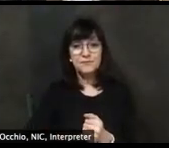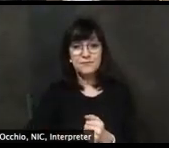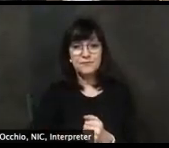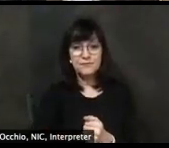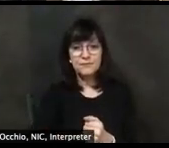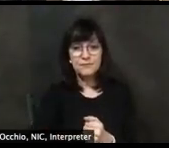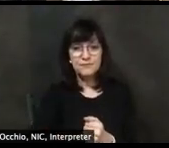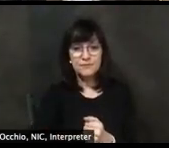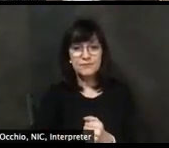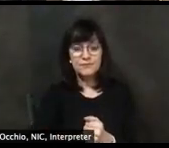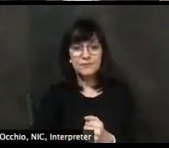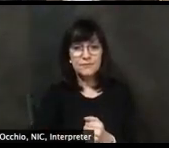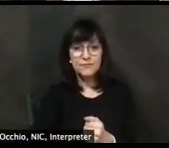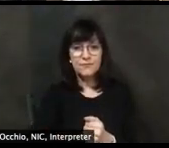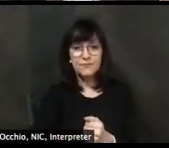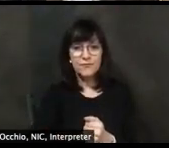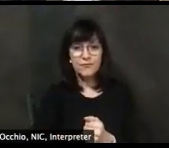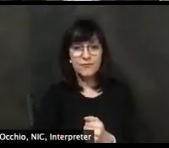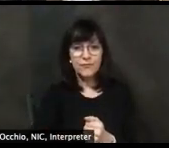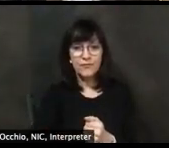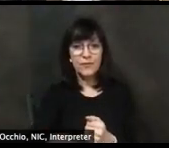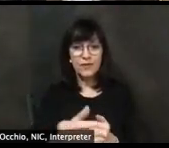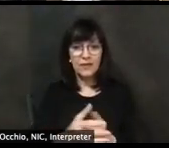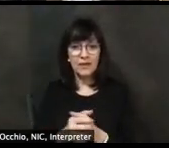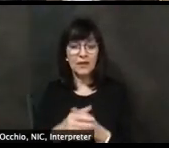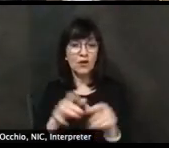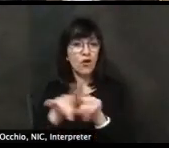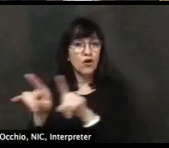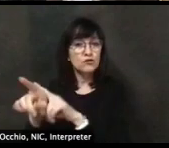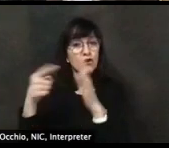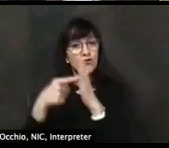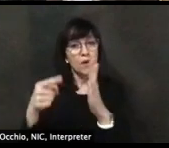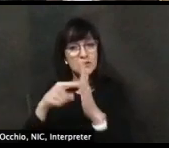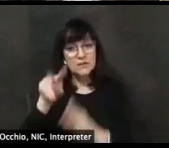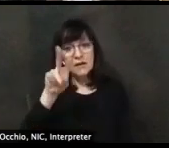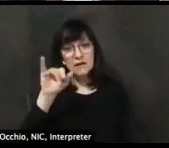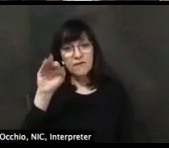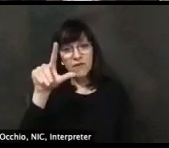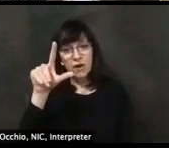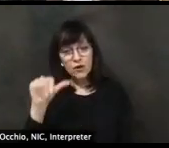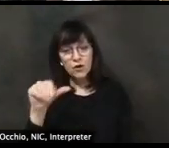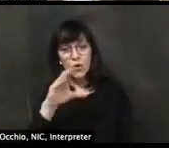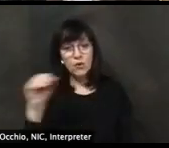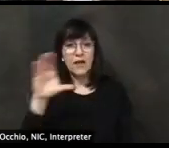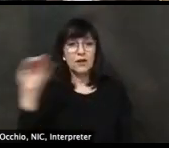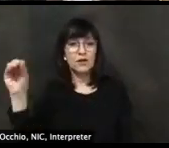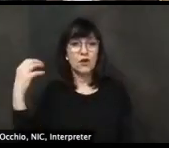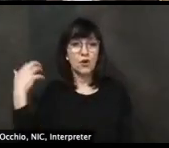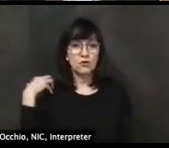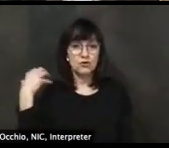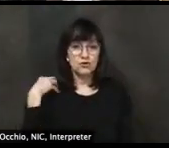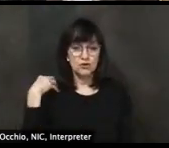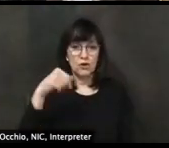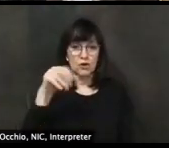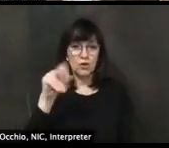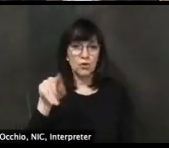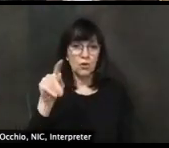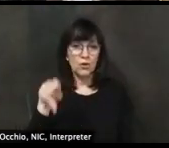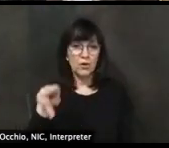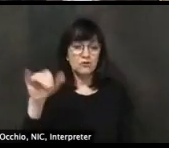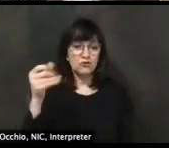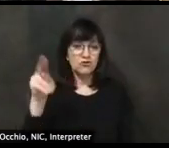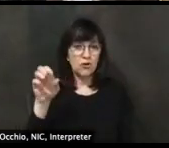Mitchell, as well as Representative Viola, and our Co-Chair of the Joint and Finance Committee, Quinn Johnson, Representative